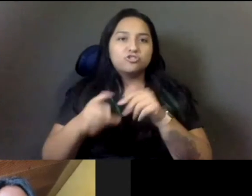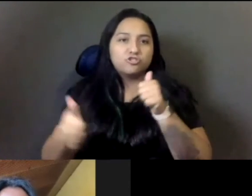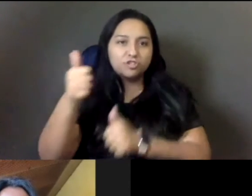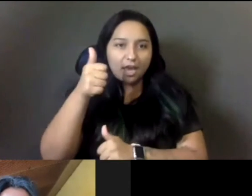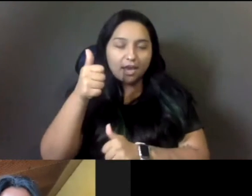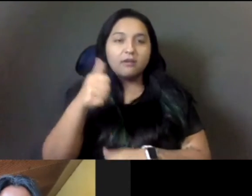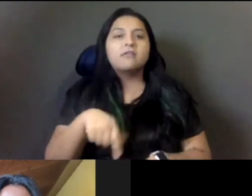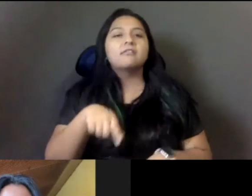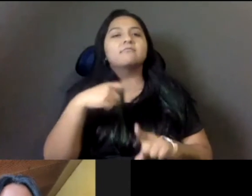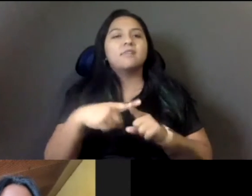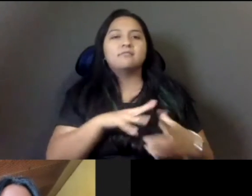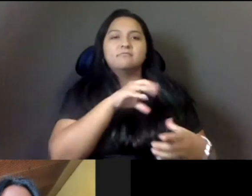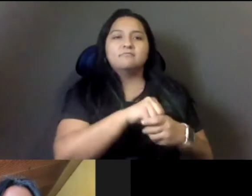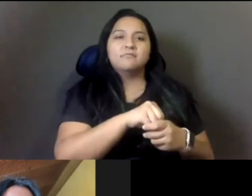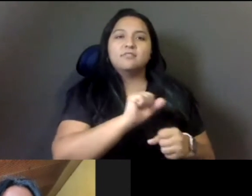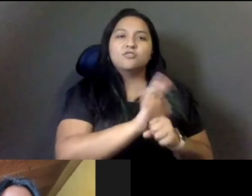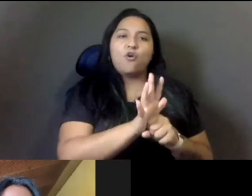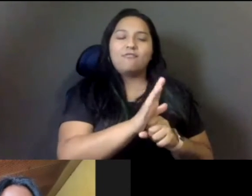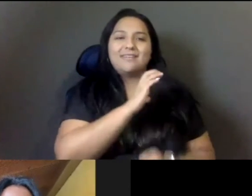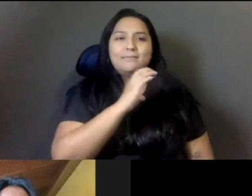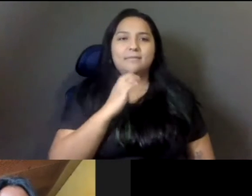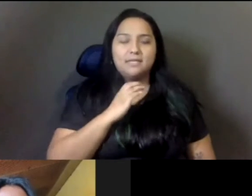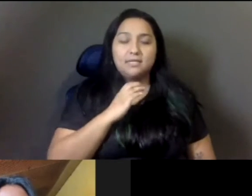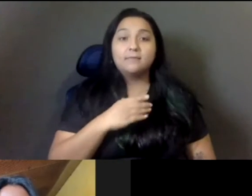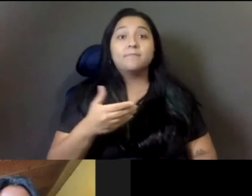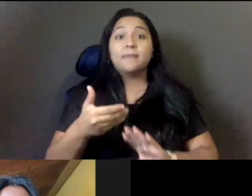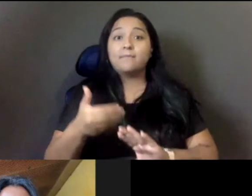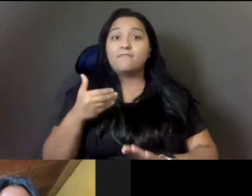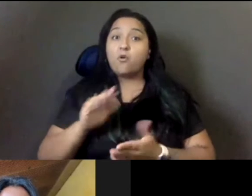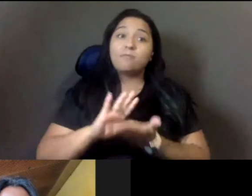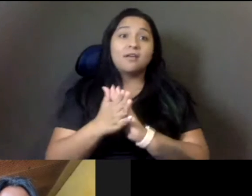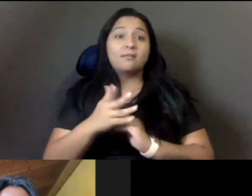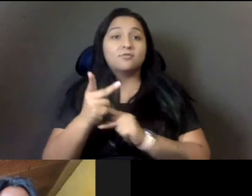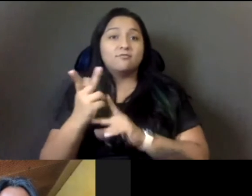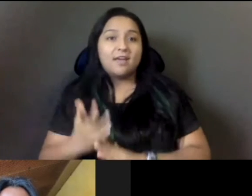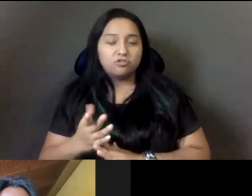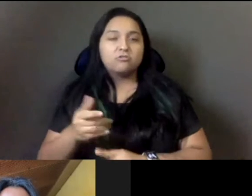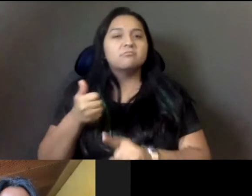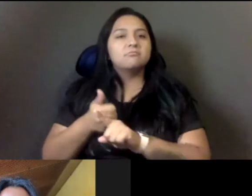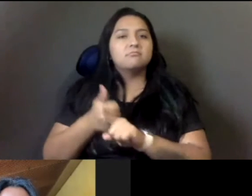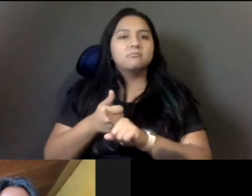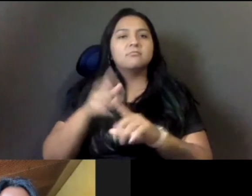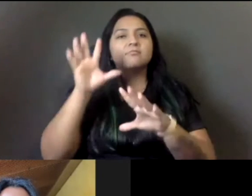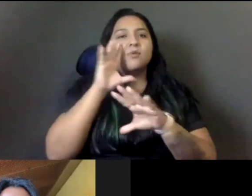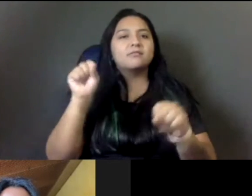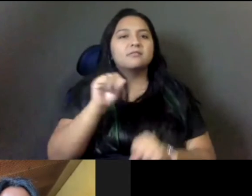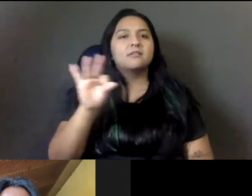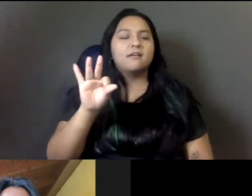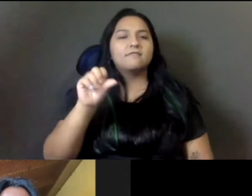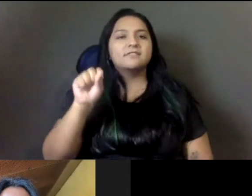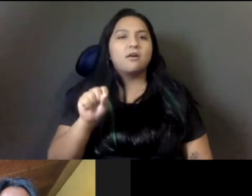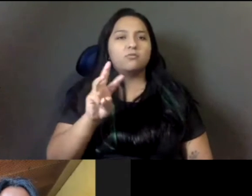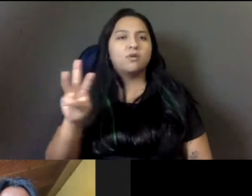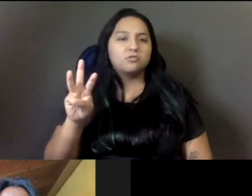Prior to becoming supervisor, she was an elected member and president of the Southwestern College Governing Board, vice president of community